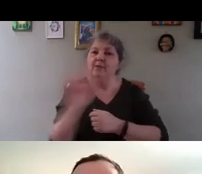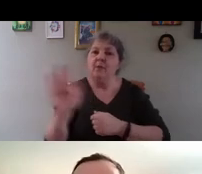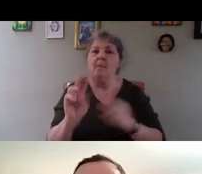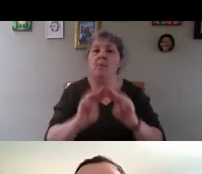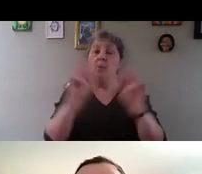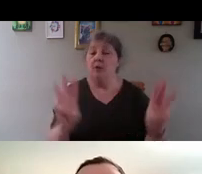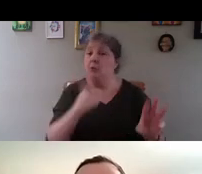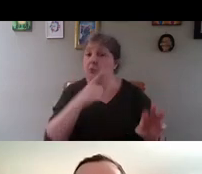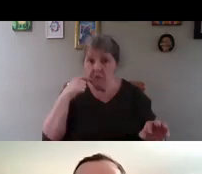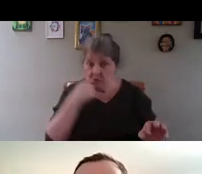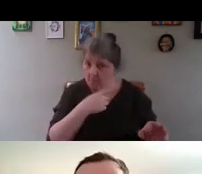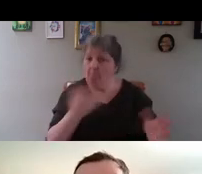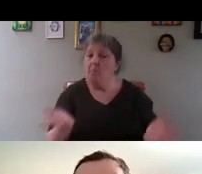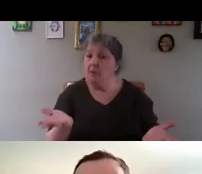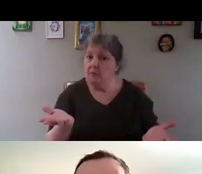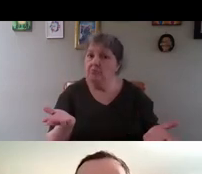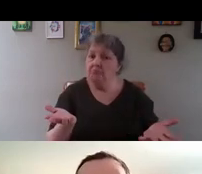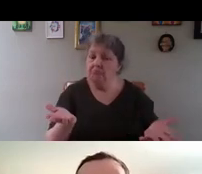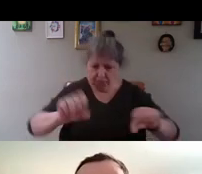simple device.